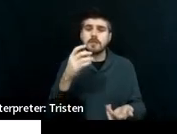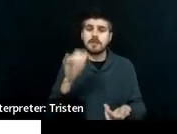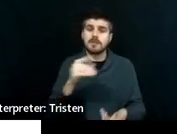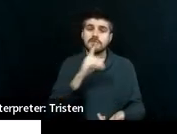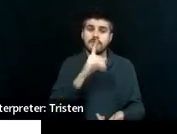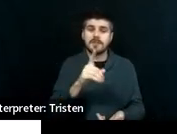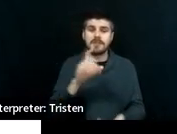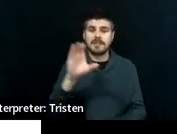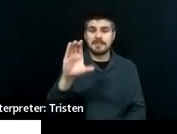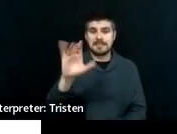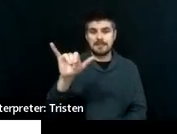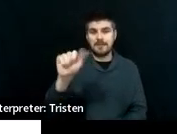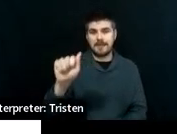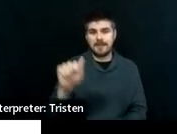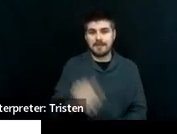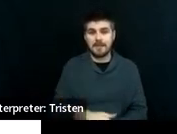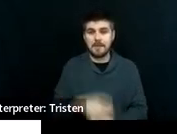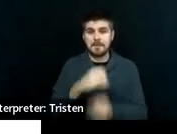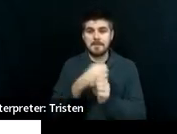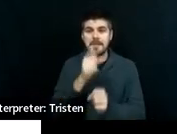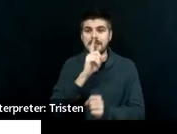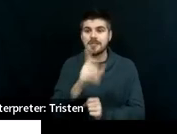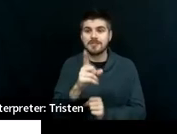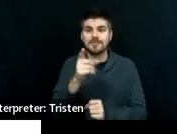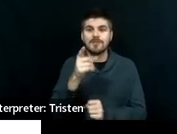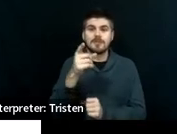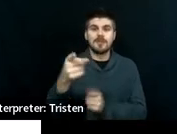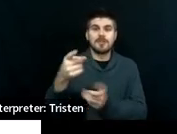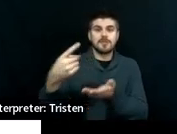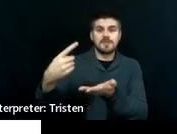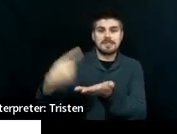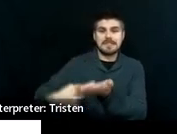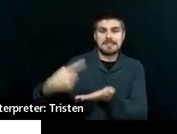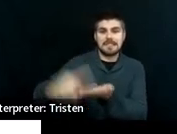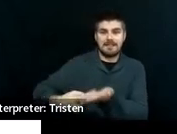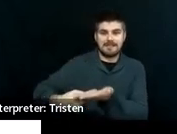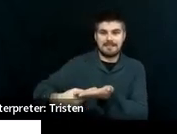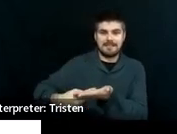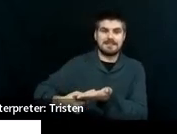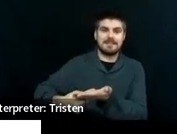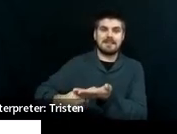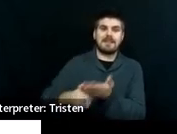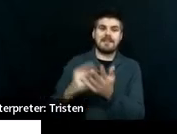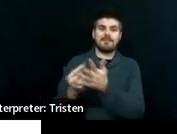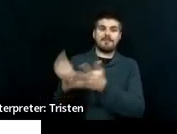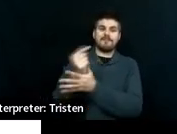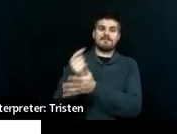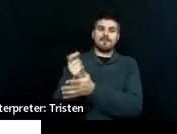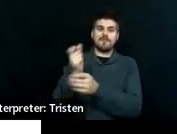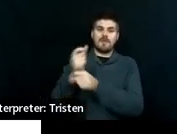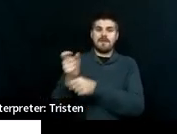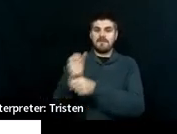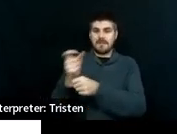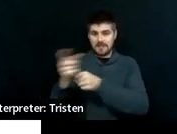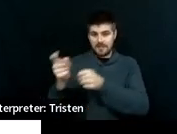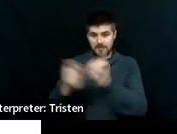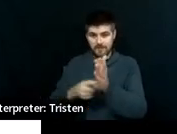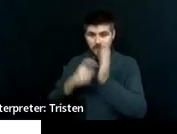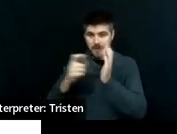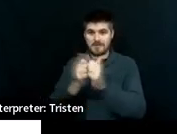making sure that you discuss it and review each year and the requirements with the parent.